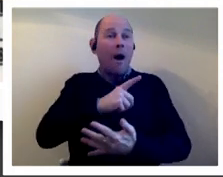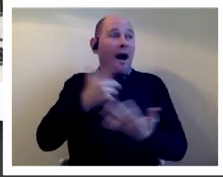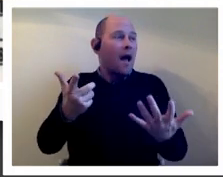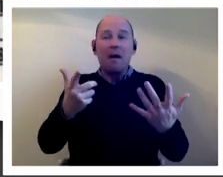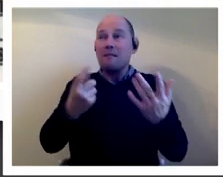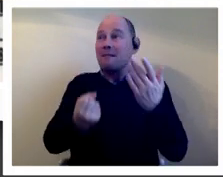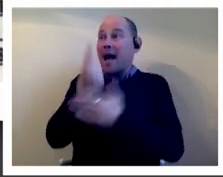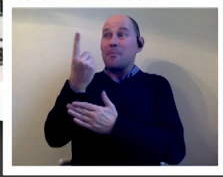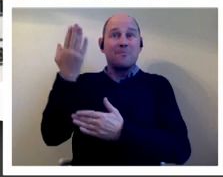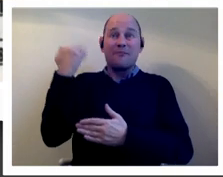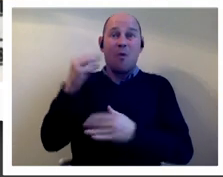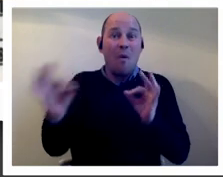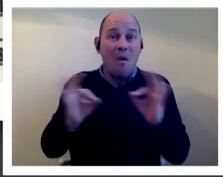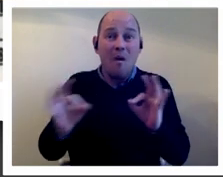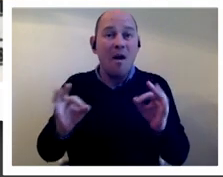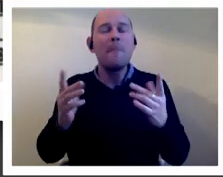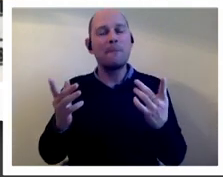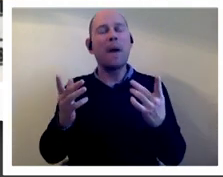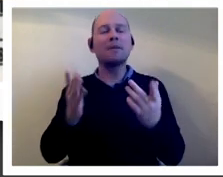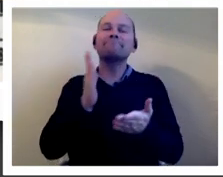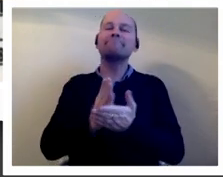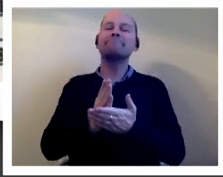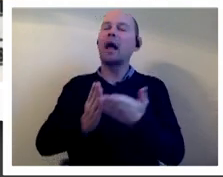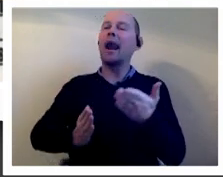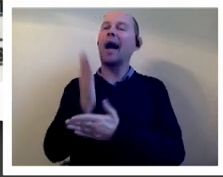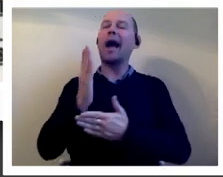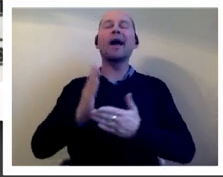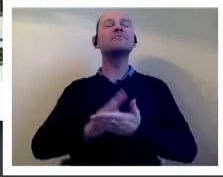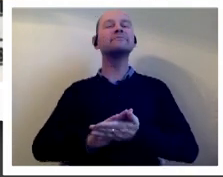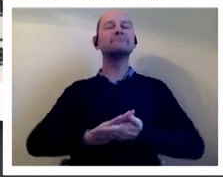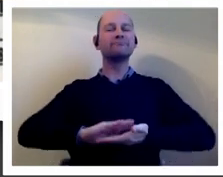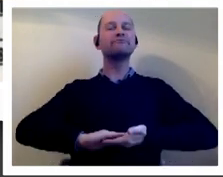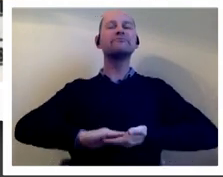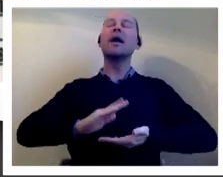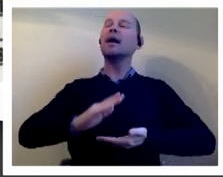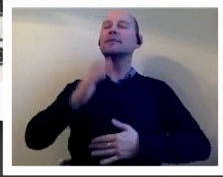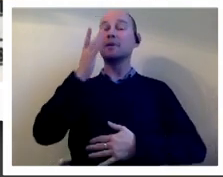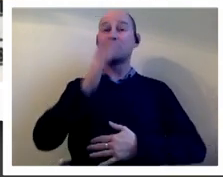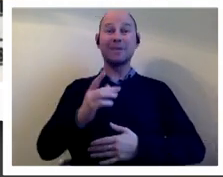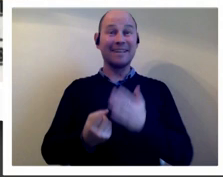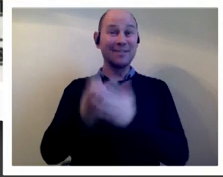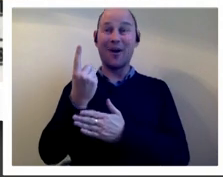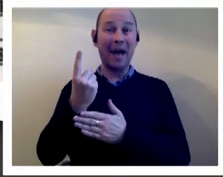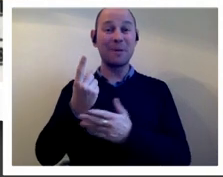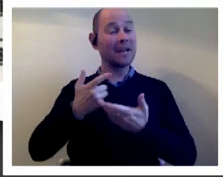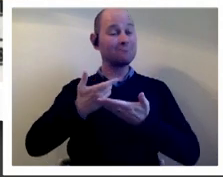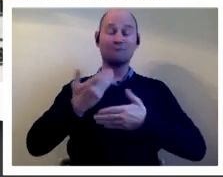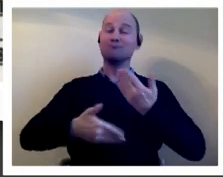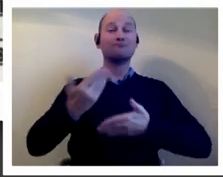back and they just have to do what the british are so good at doing in a crisis pretend it's not happening and muddle through somehow